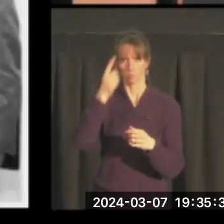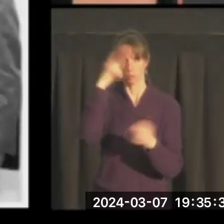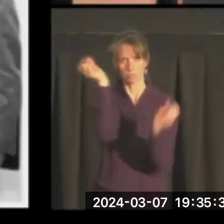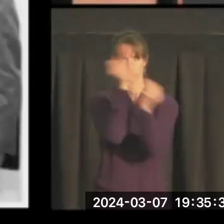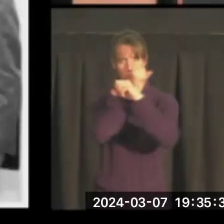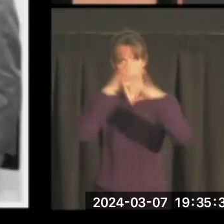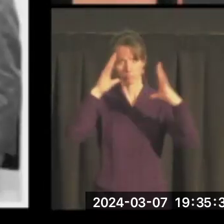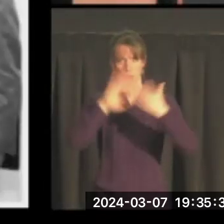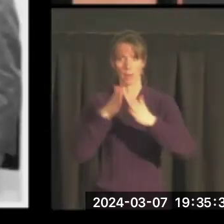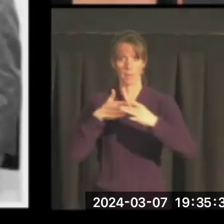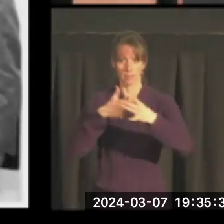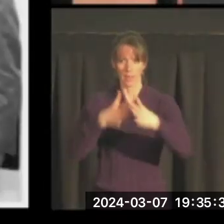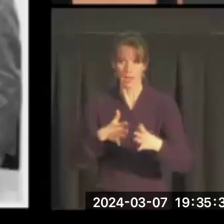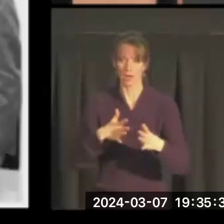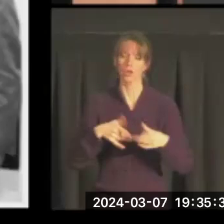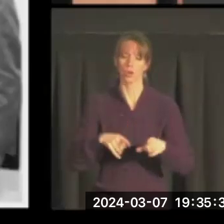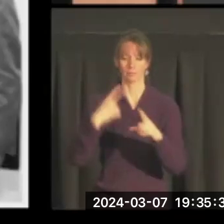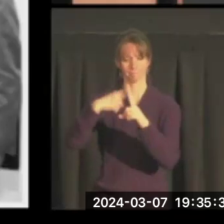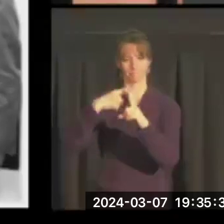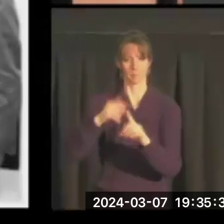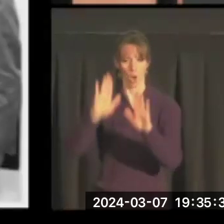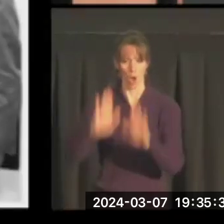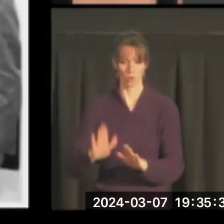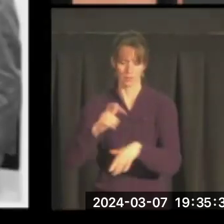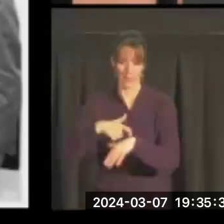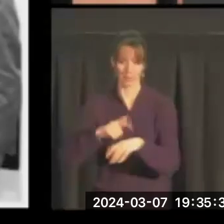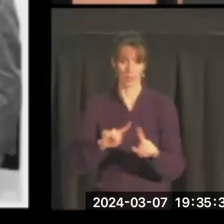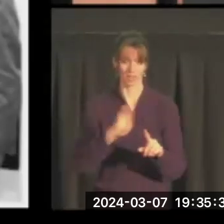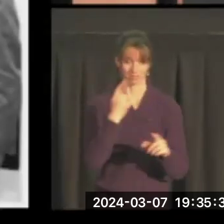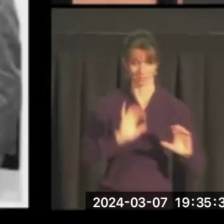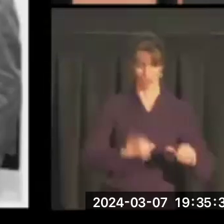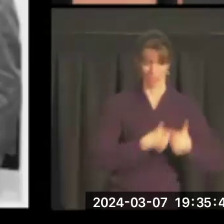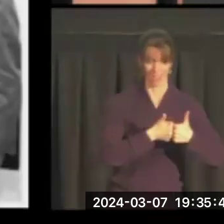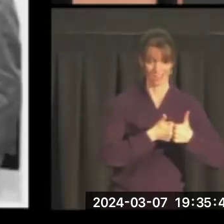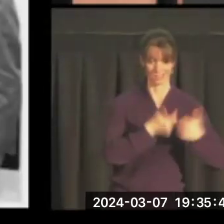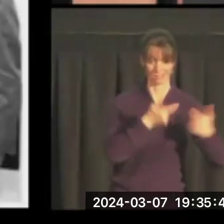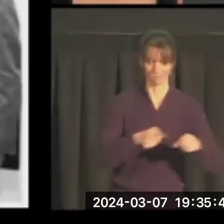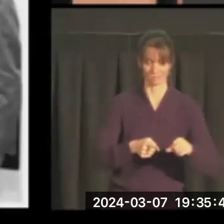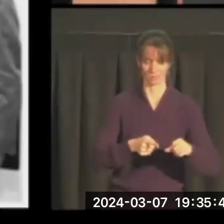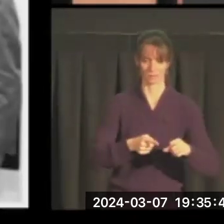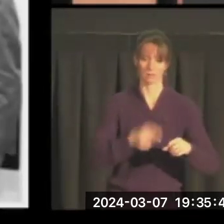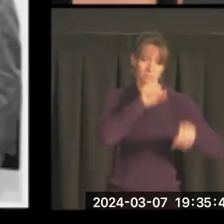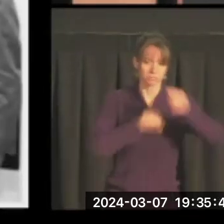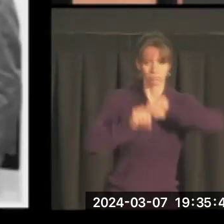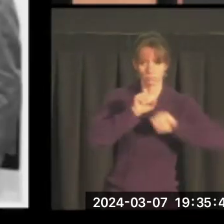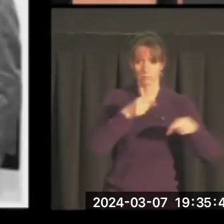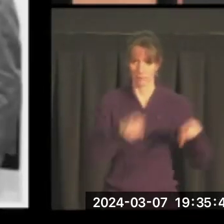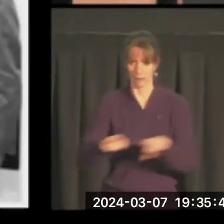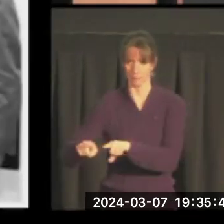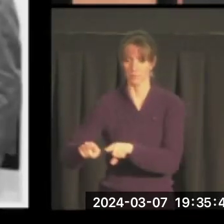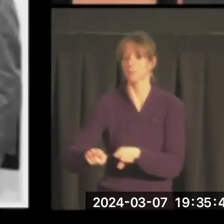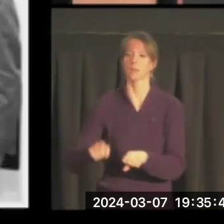become a leader in good times. But what about challenging times? I want to give you some sense about this.